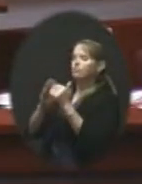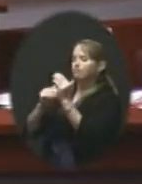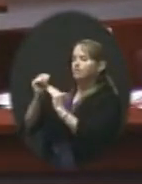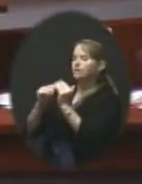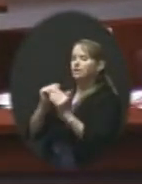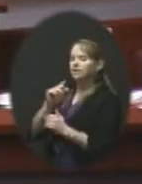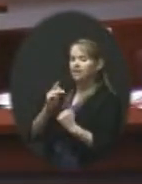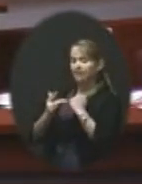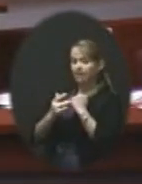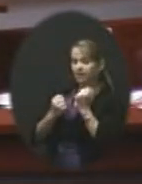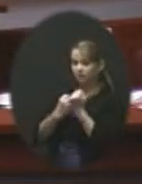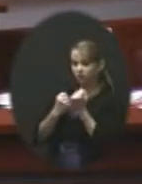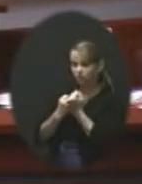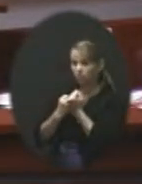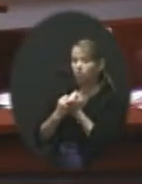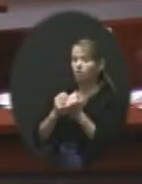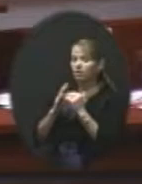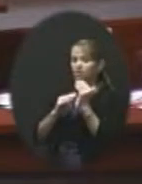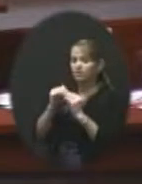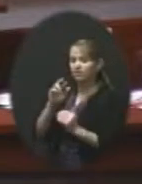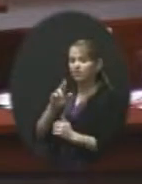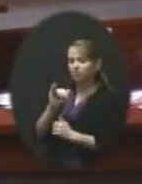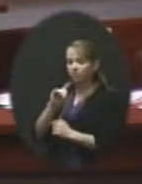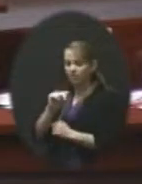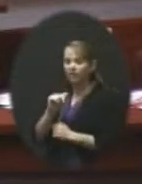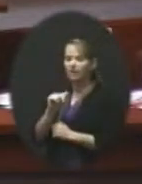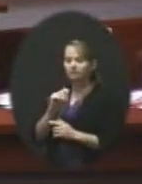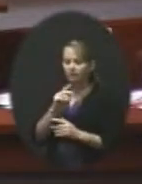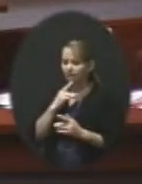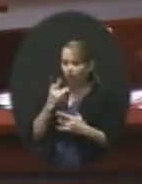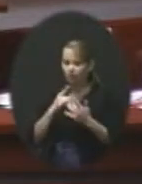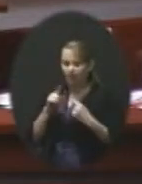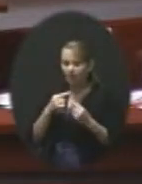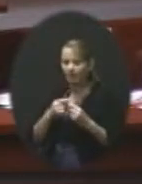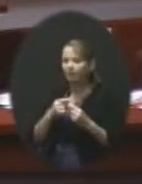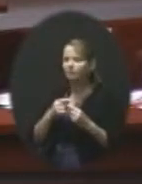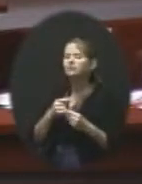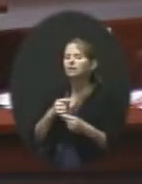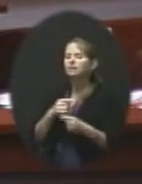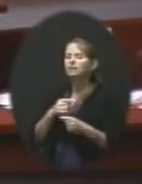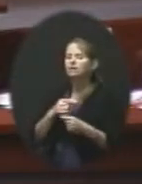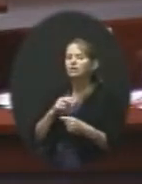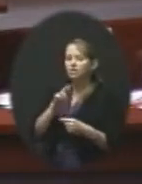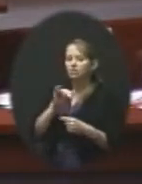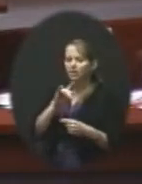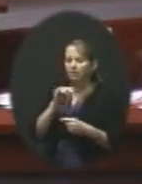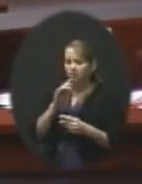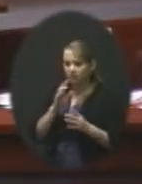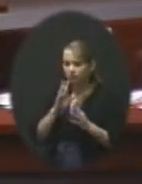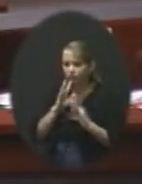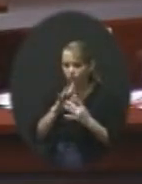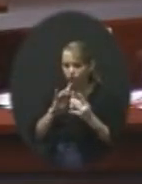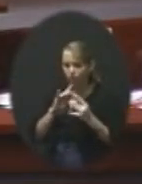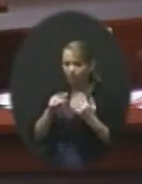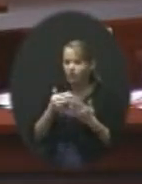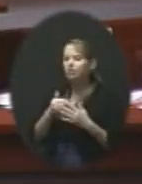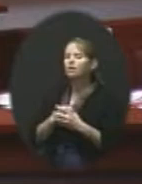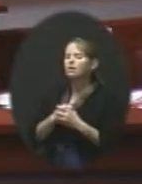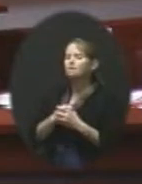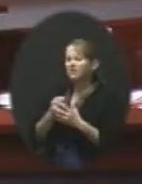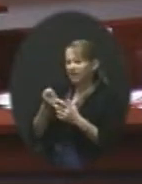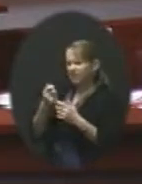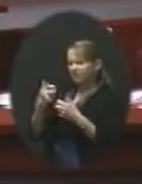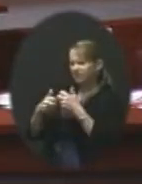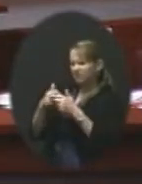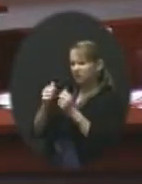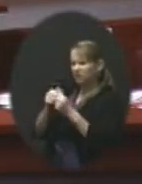talks about being so excited about continues to go up. It was nice to hear a lot of banging today, which means they're back on. We had a little bit of an issue with some of